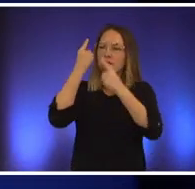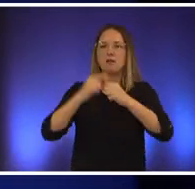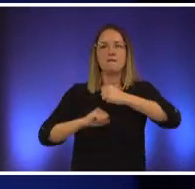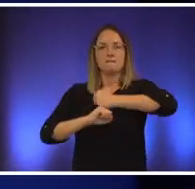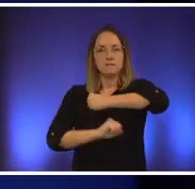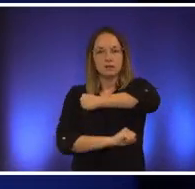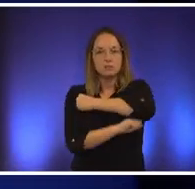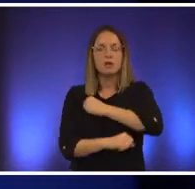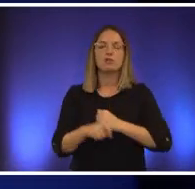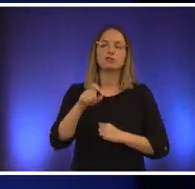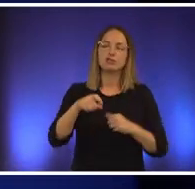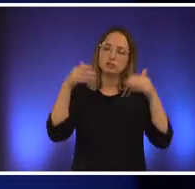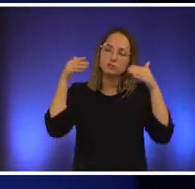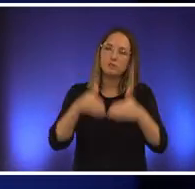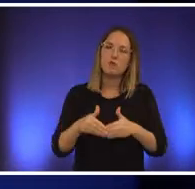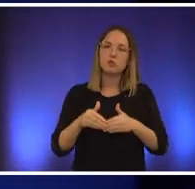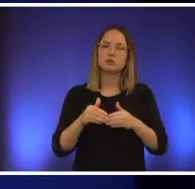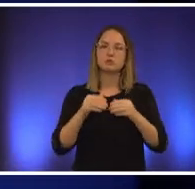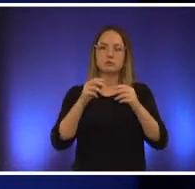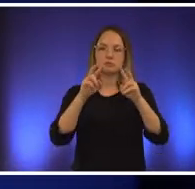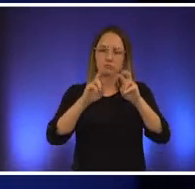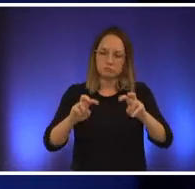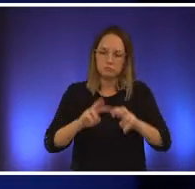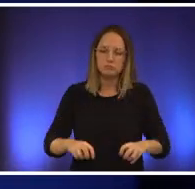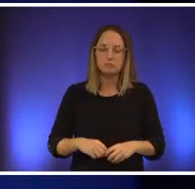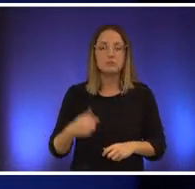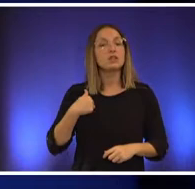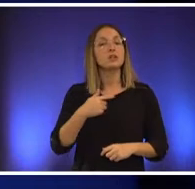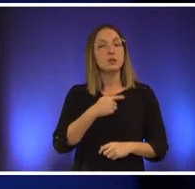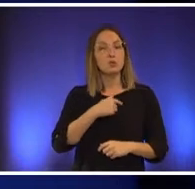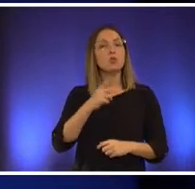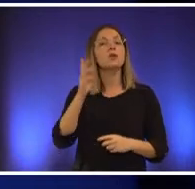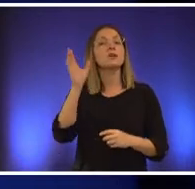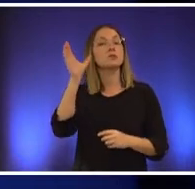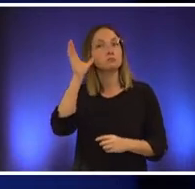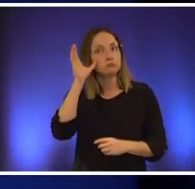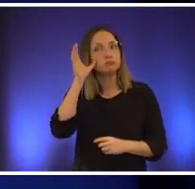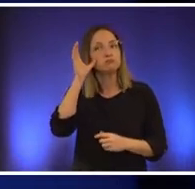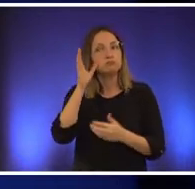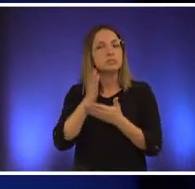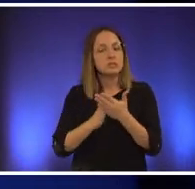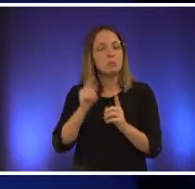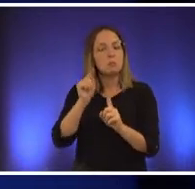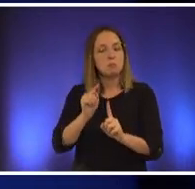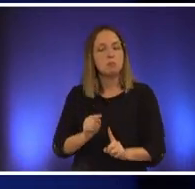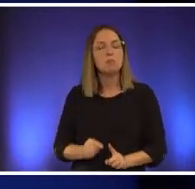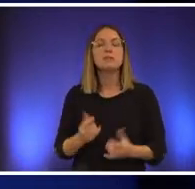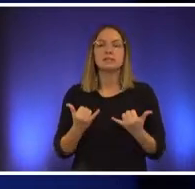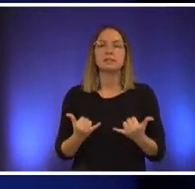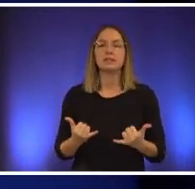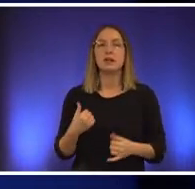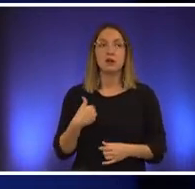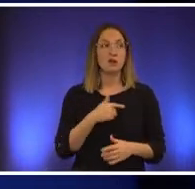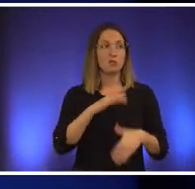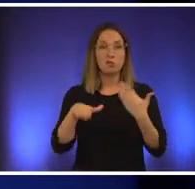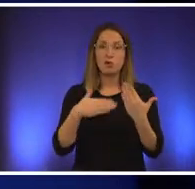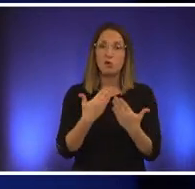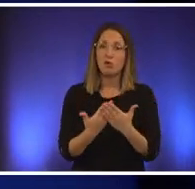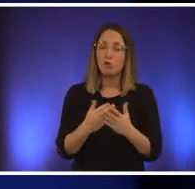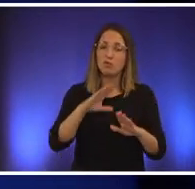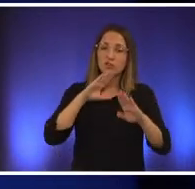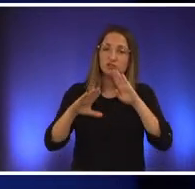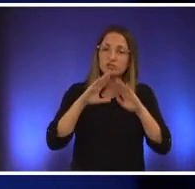focus on we've heard some of that uh here today and and it frustrates us all it puts us all in a situation